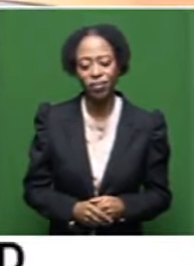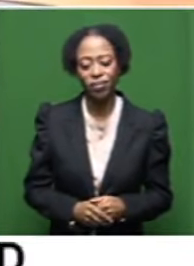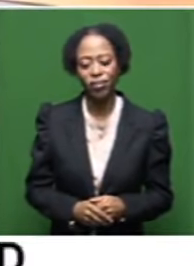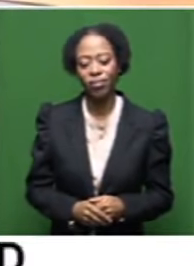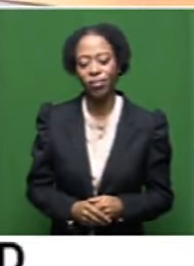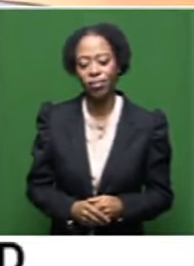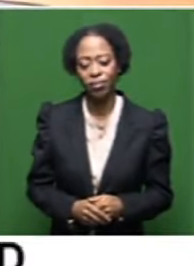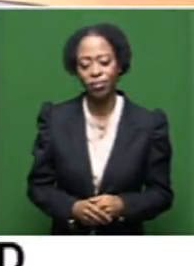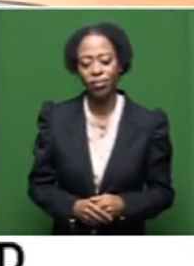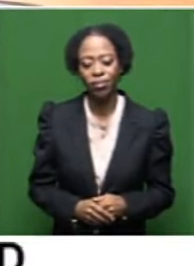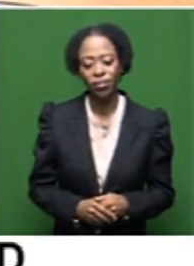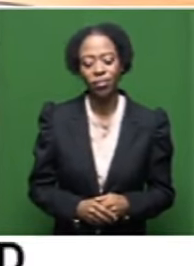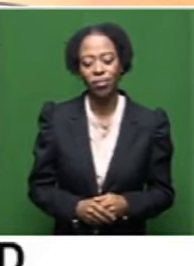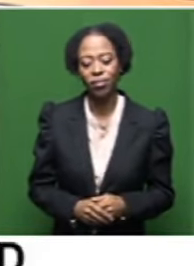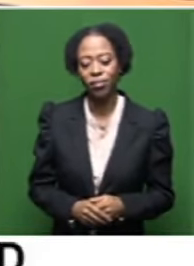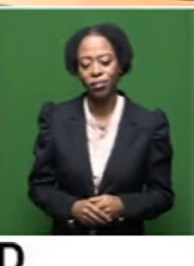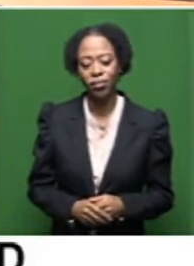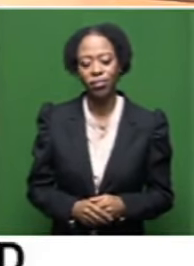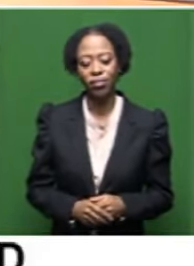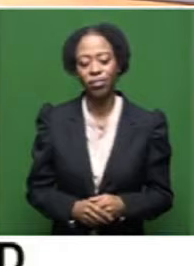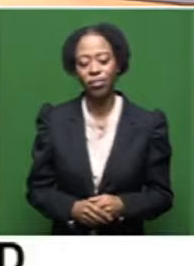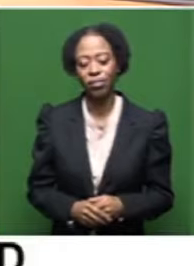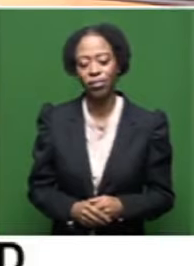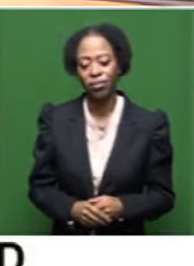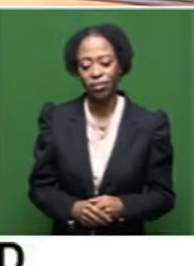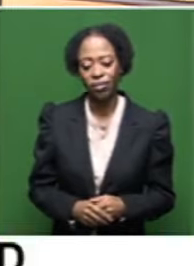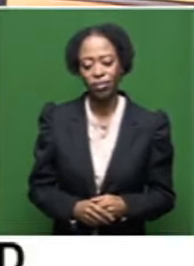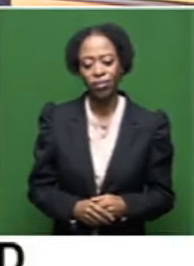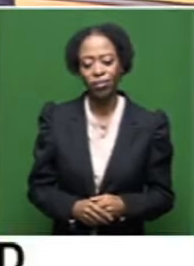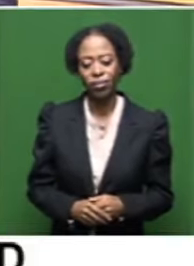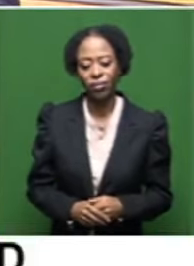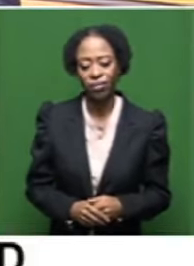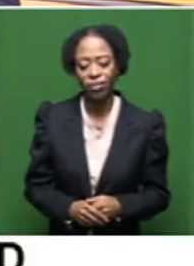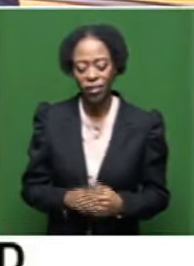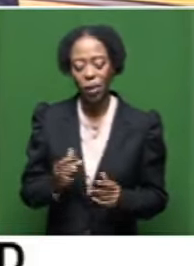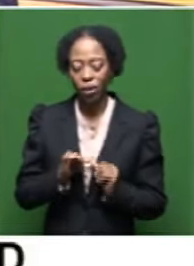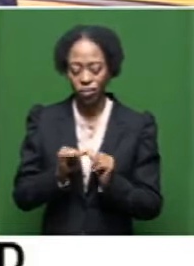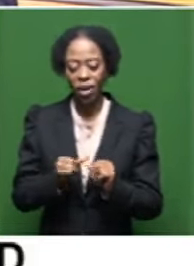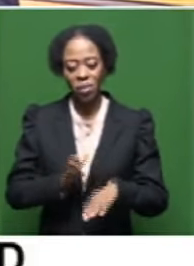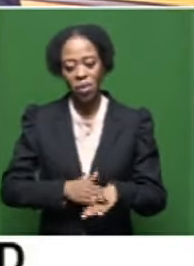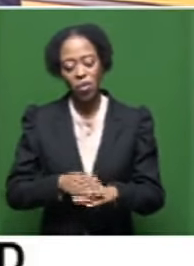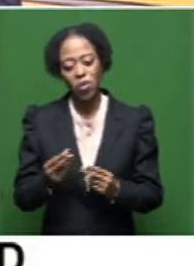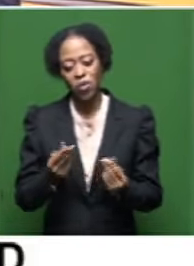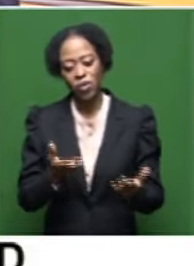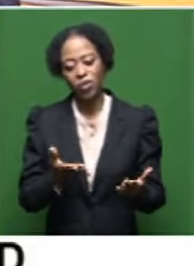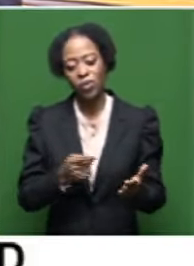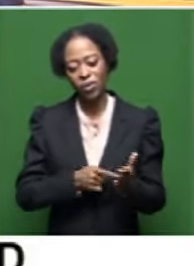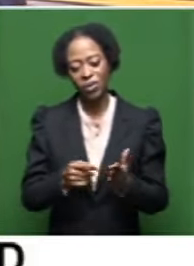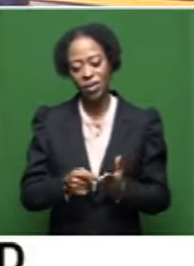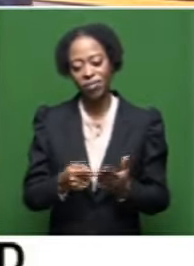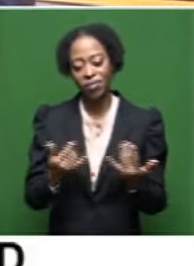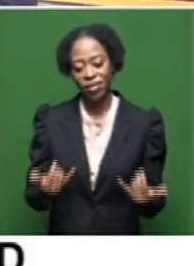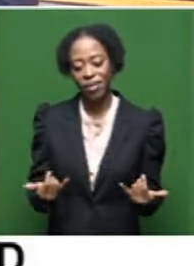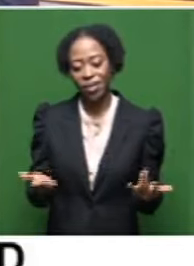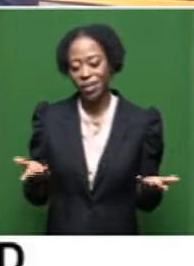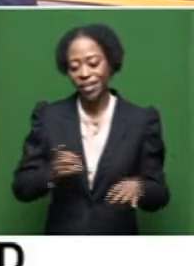Braddon, um, Donato, uh, Matera. And, uh, we will continue doing so for the rest of the week, but